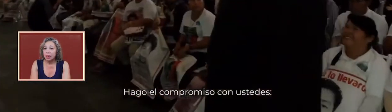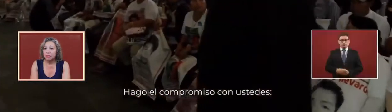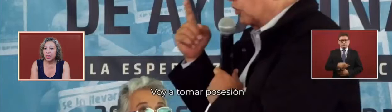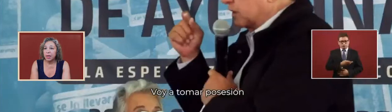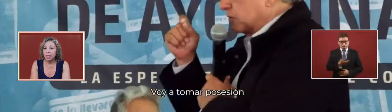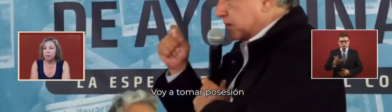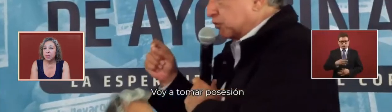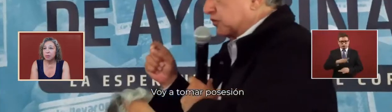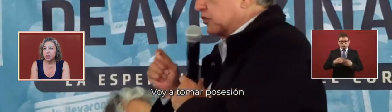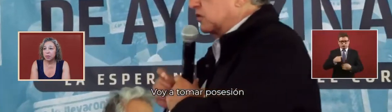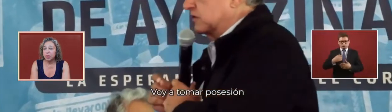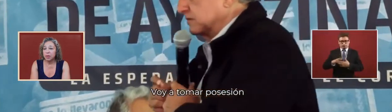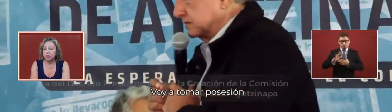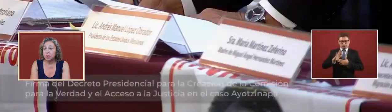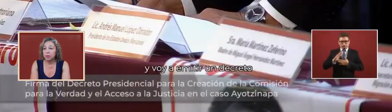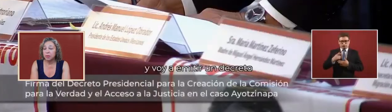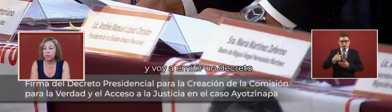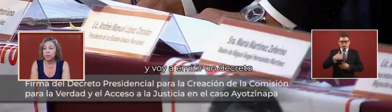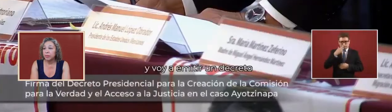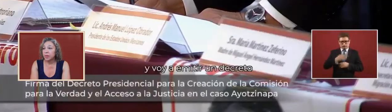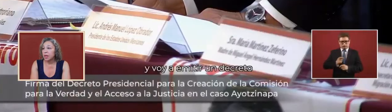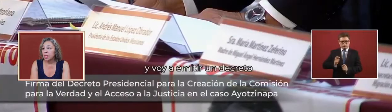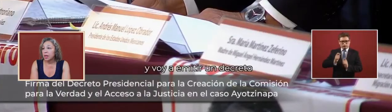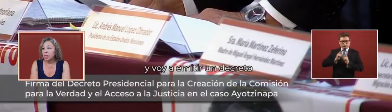i am making a commitment with you